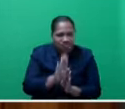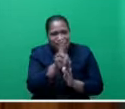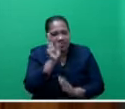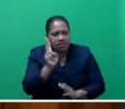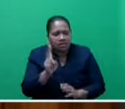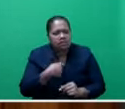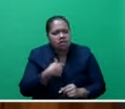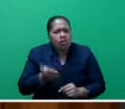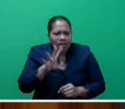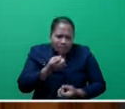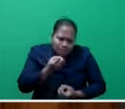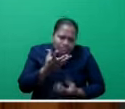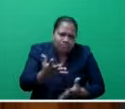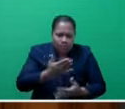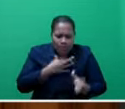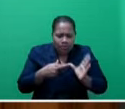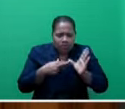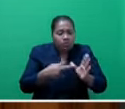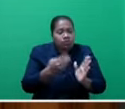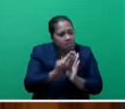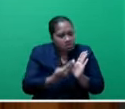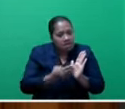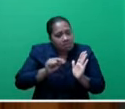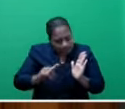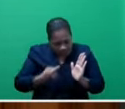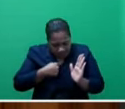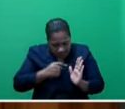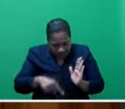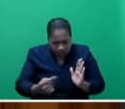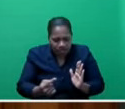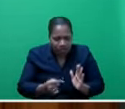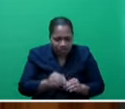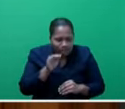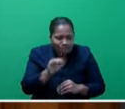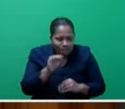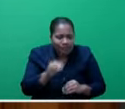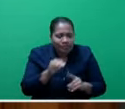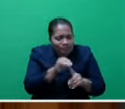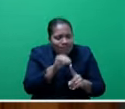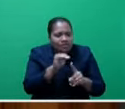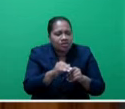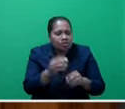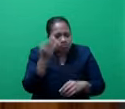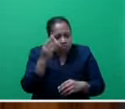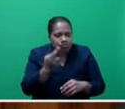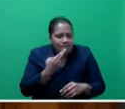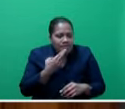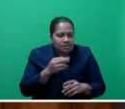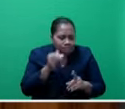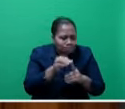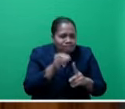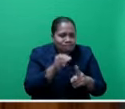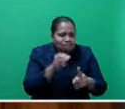this in my response to the budget address, but I am obliged to keep repeating it until something meaningful is done. Fiji needs